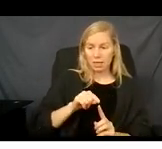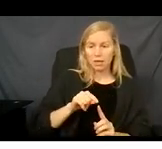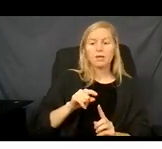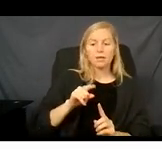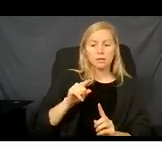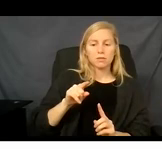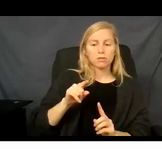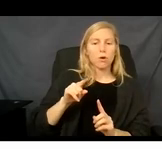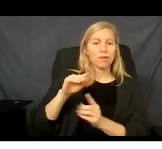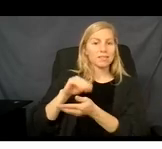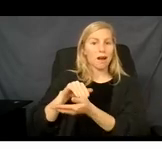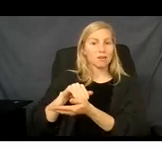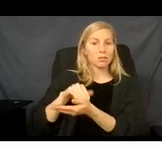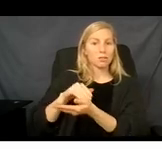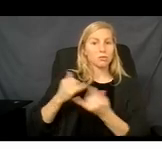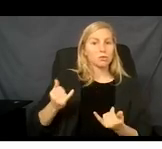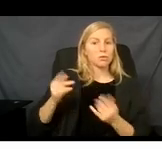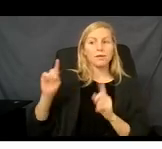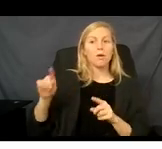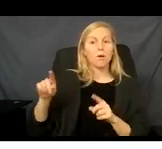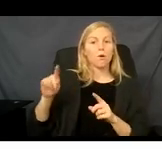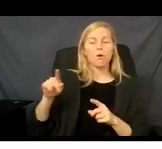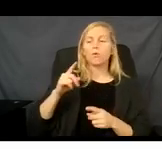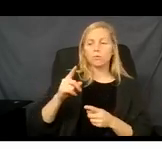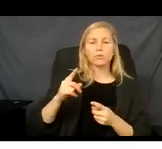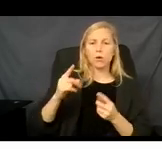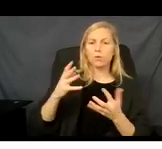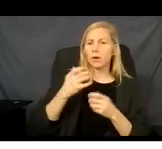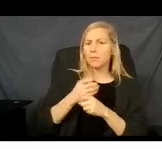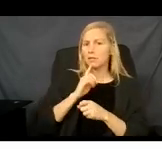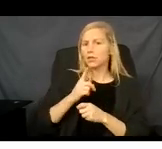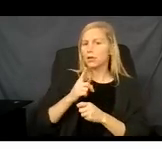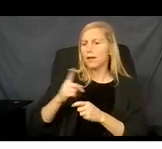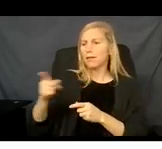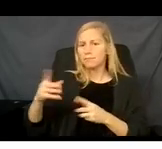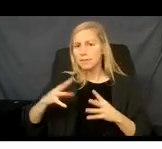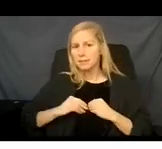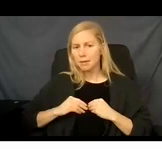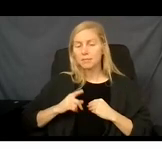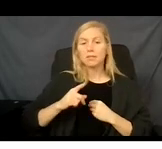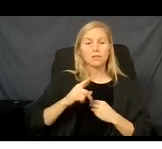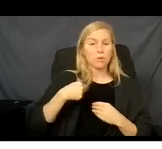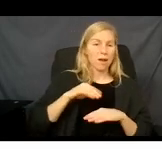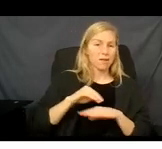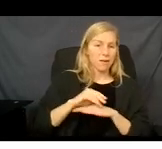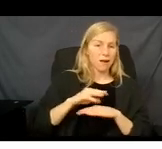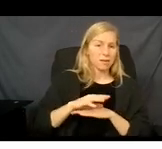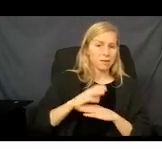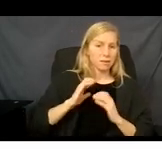to the doctor you are currently seeing. So I usually advise my consumers to check with their doctors